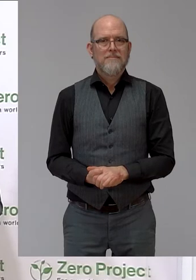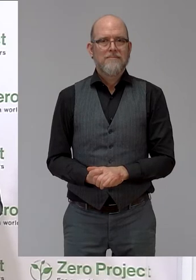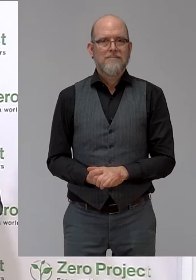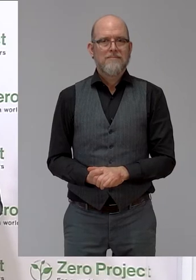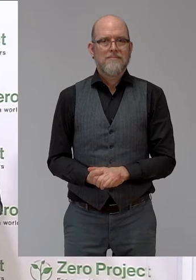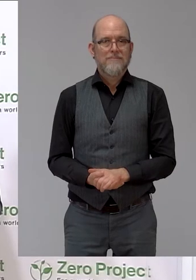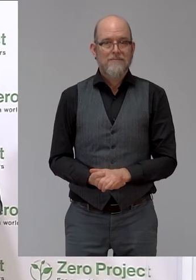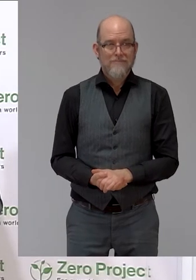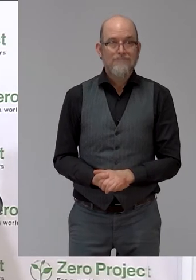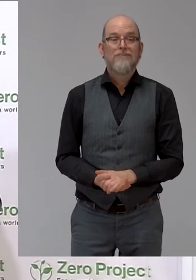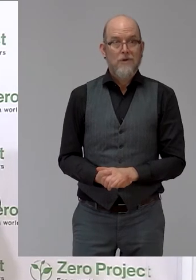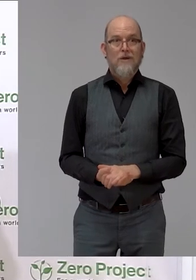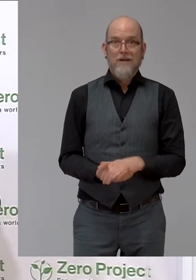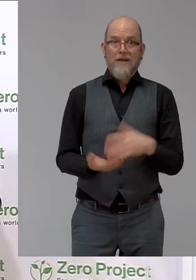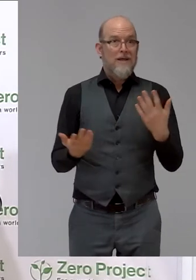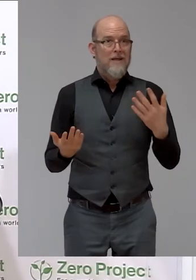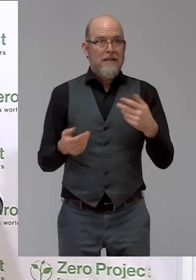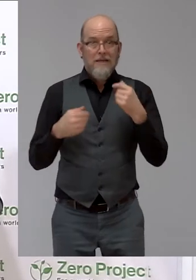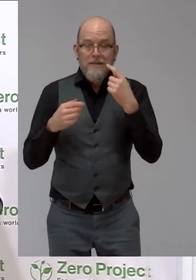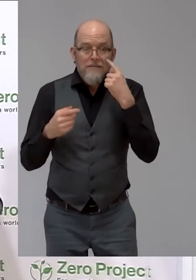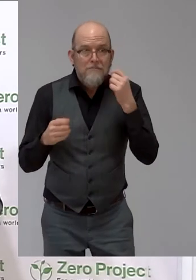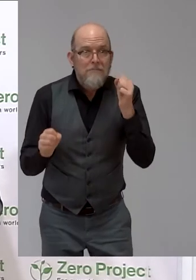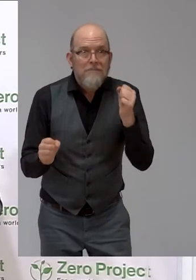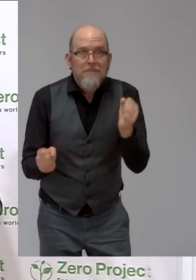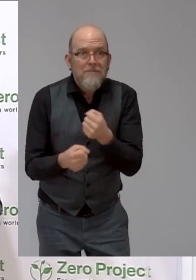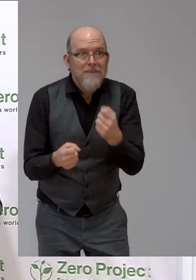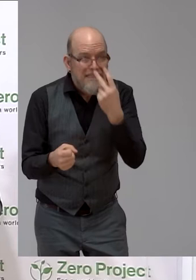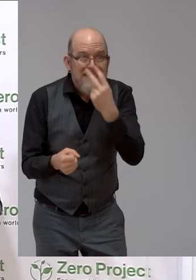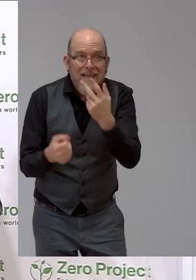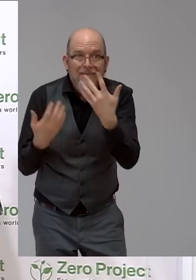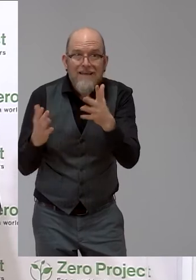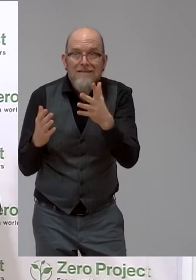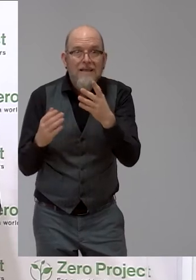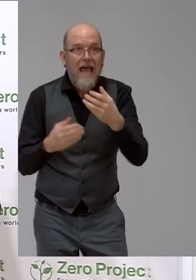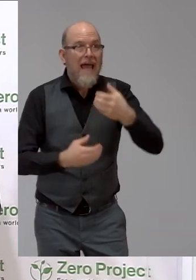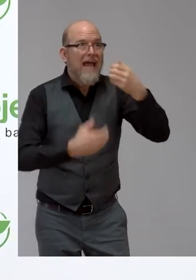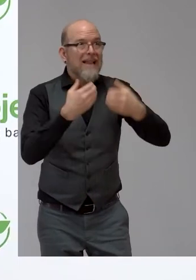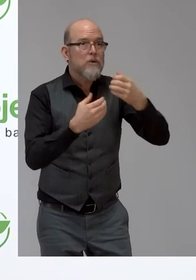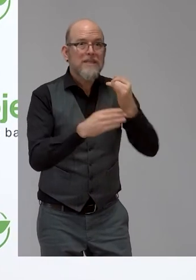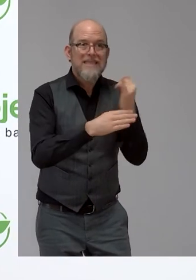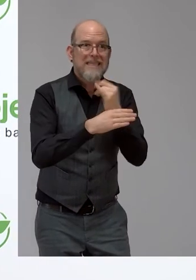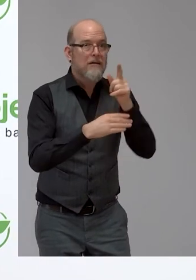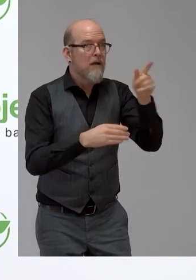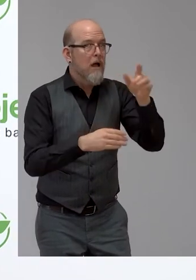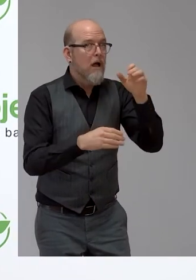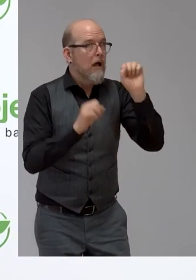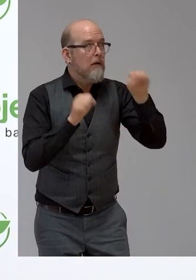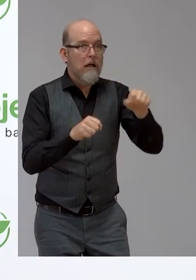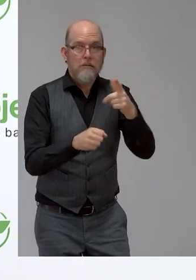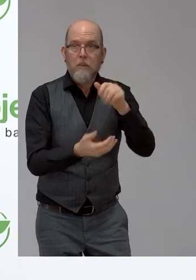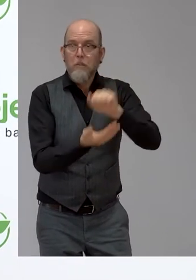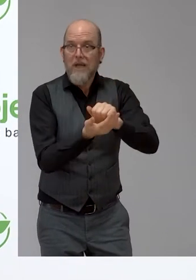Nowadays, there is no sector, no industry for which 3D printing is not an option. The major uses for 3D printing